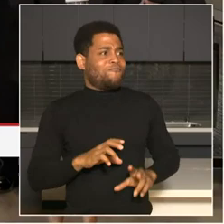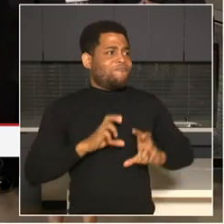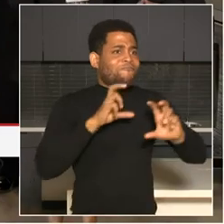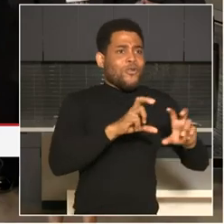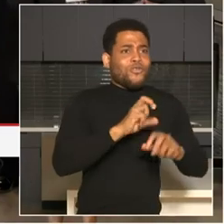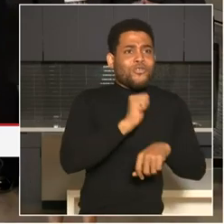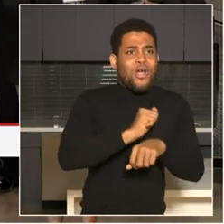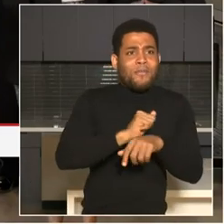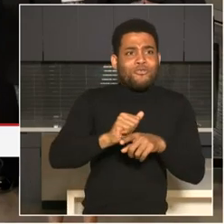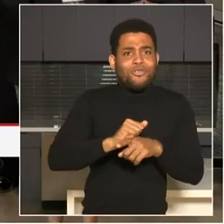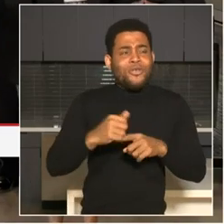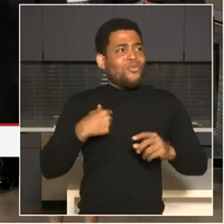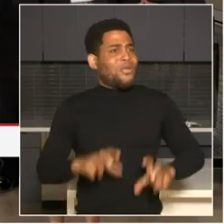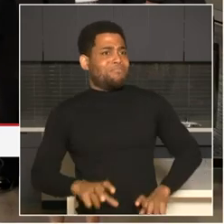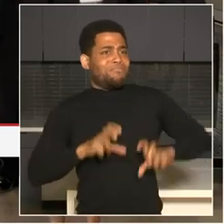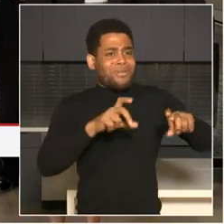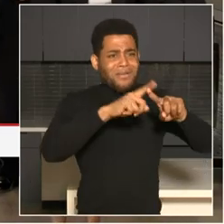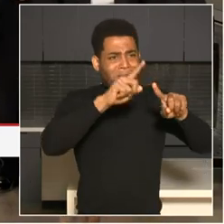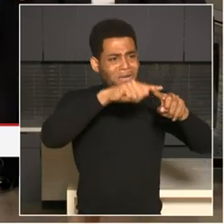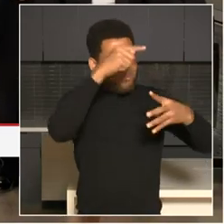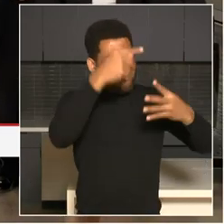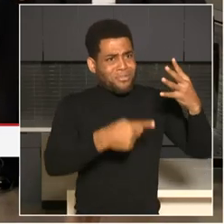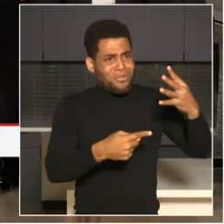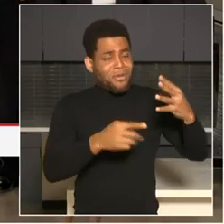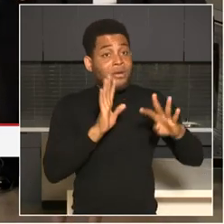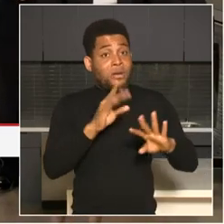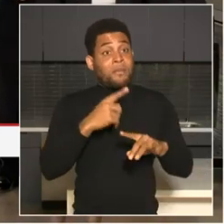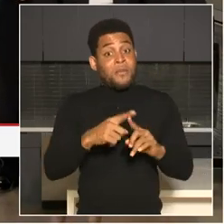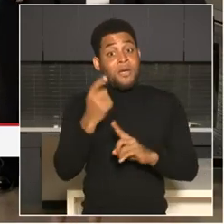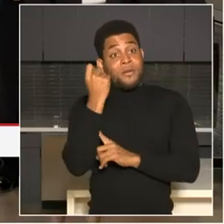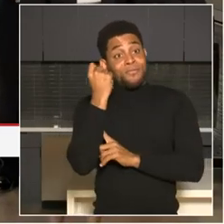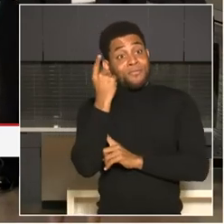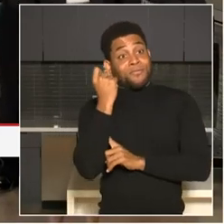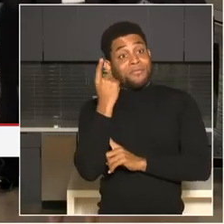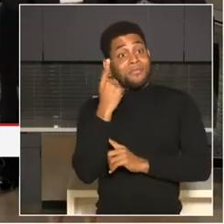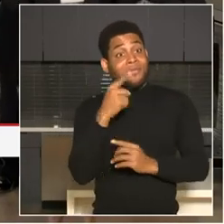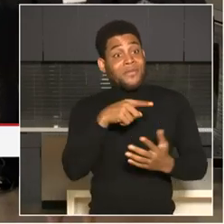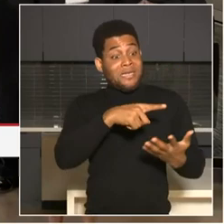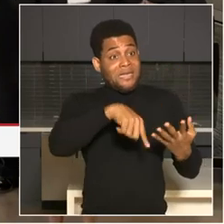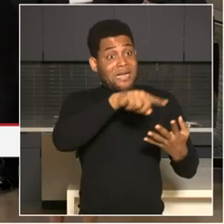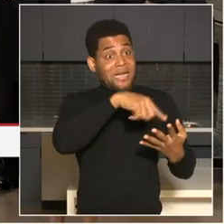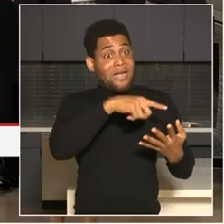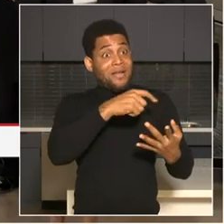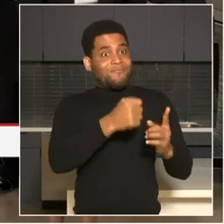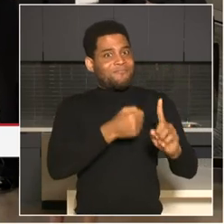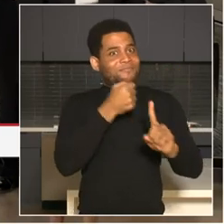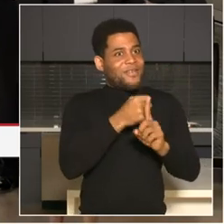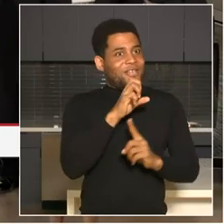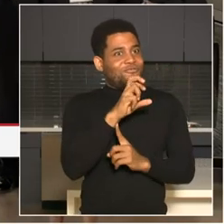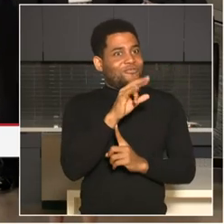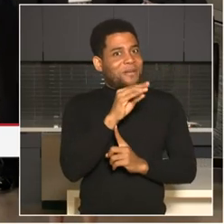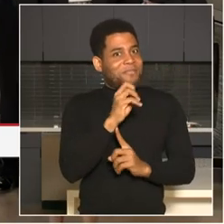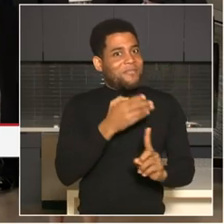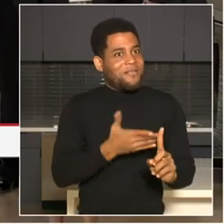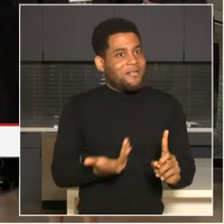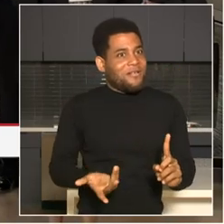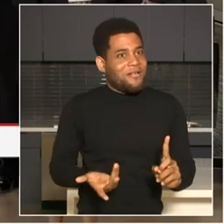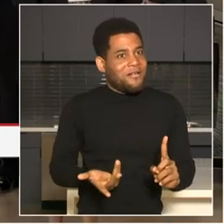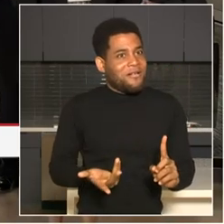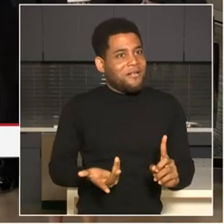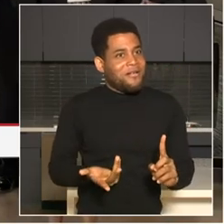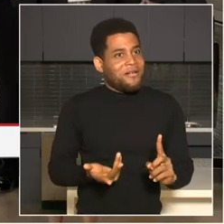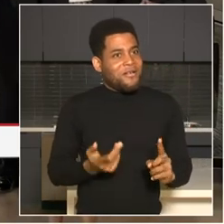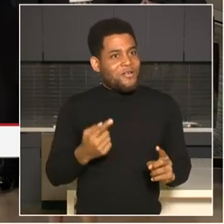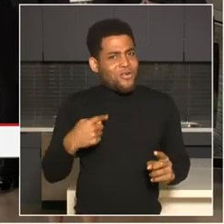impacted by rising crime and that's people of lower, uh, incomes in neighborhoods that have been